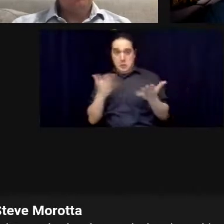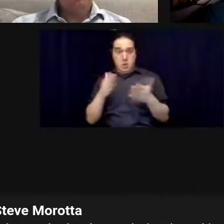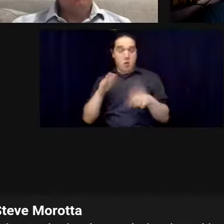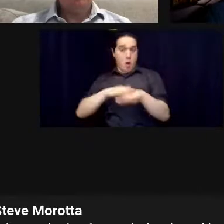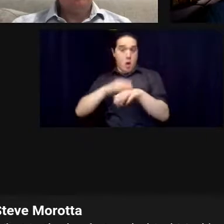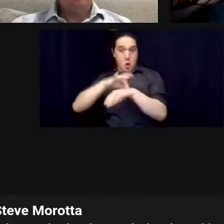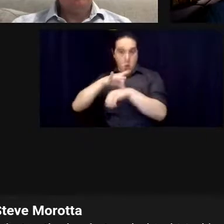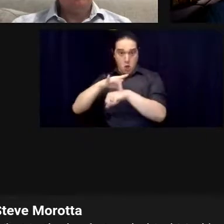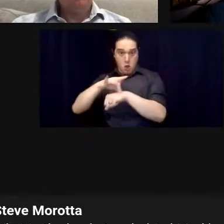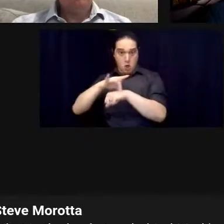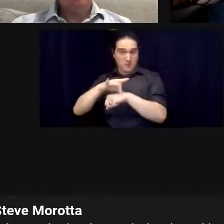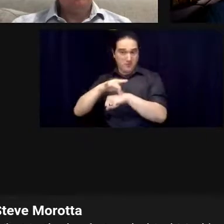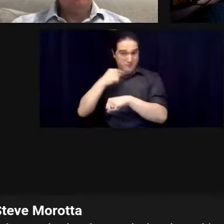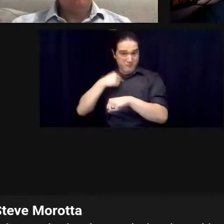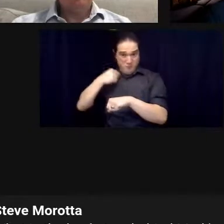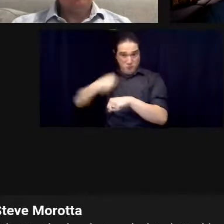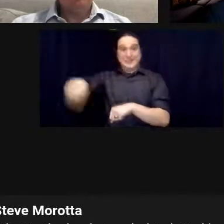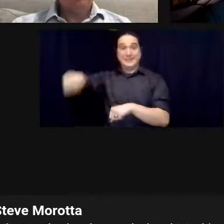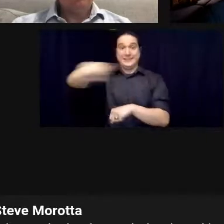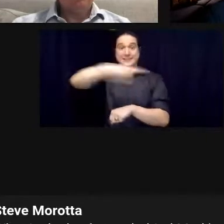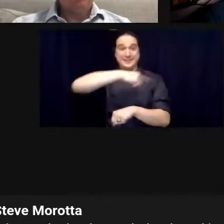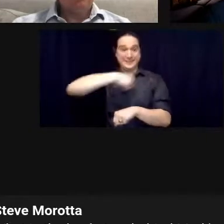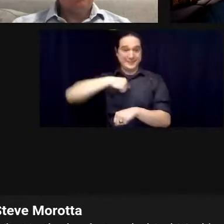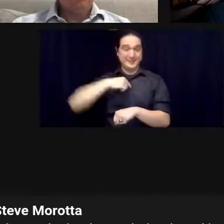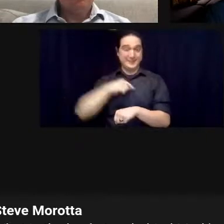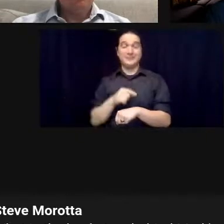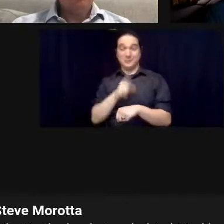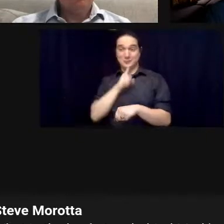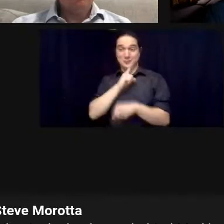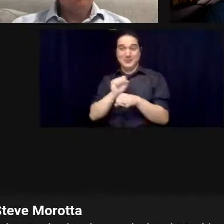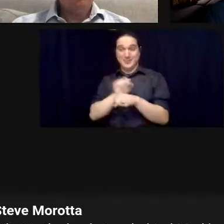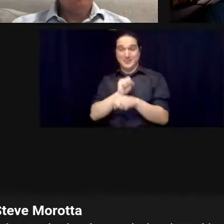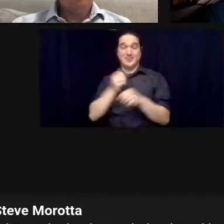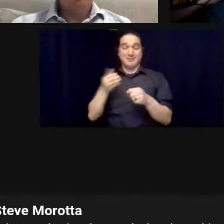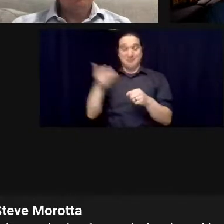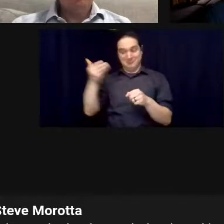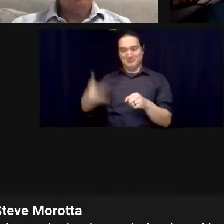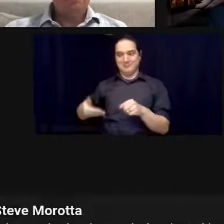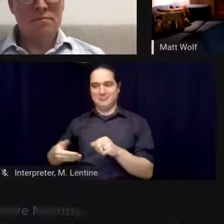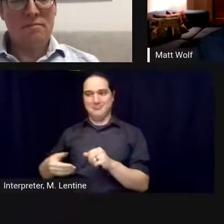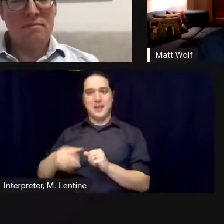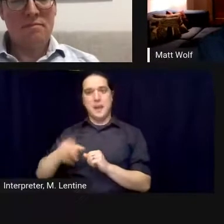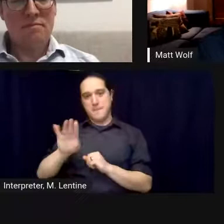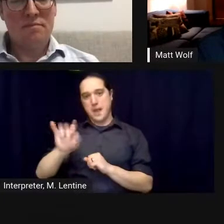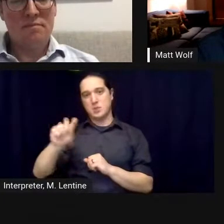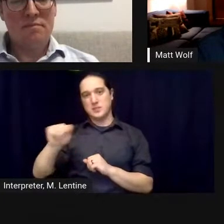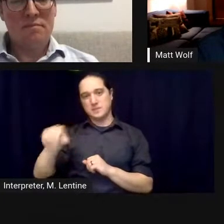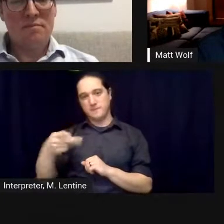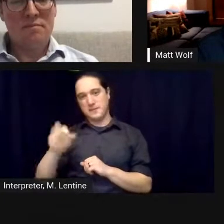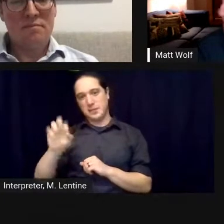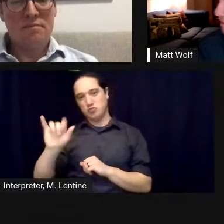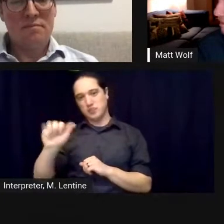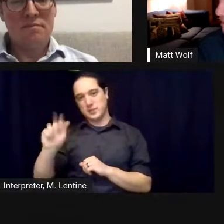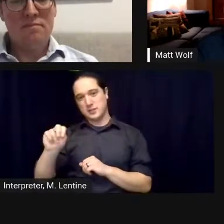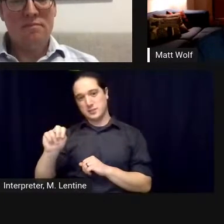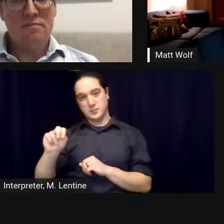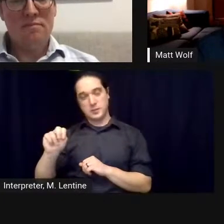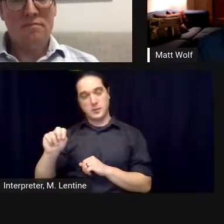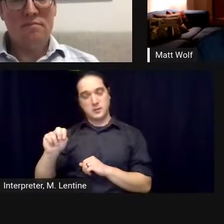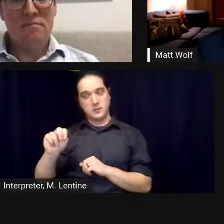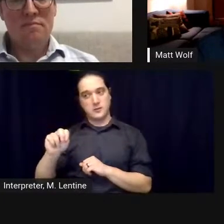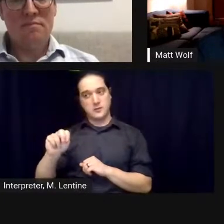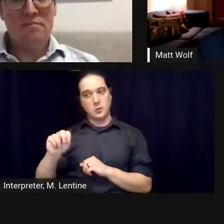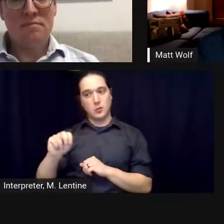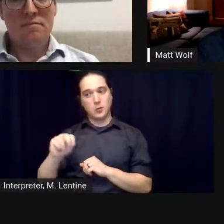was really steep because it was such a small system that there were no no small actions no anonymous actions